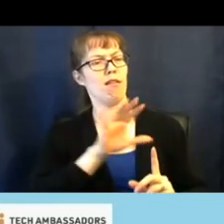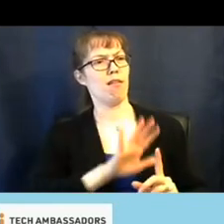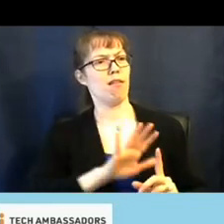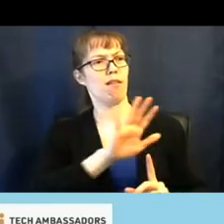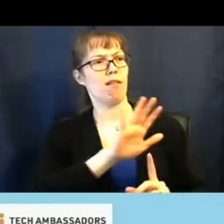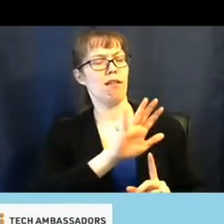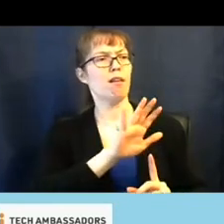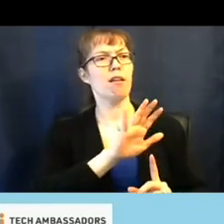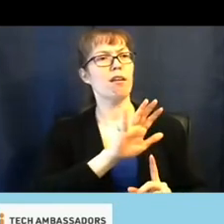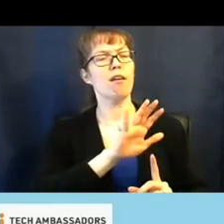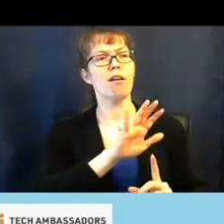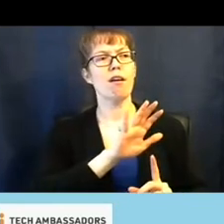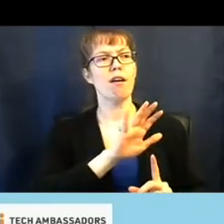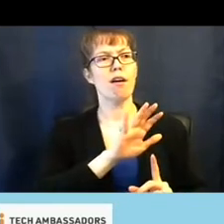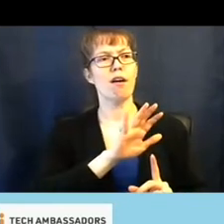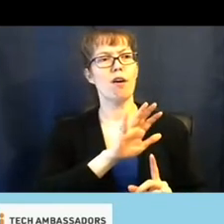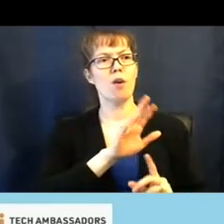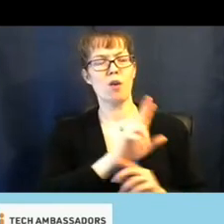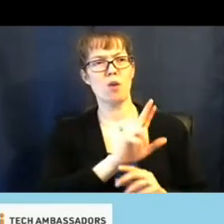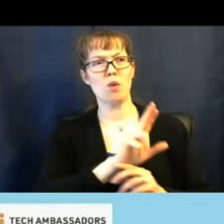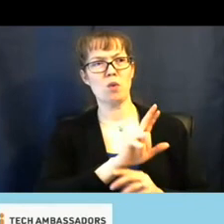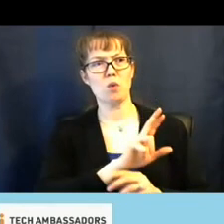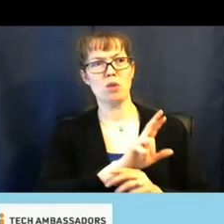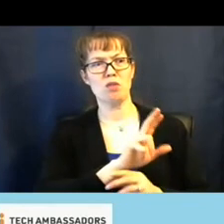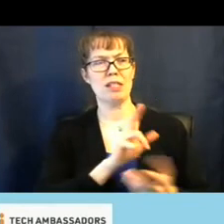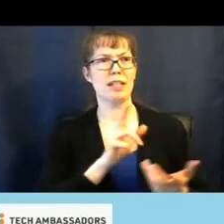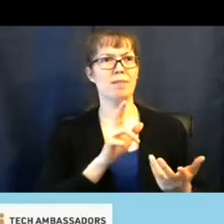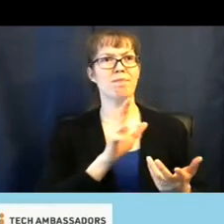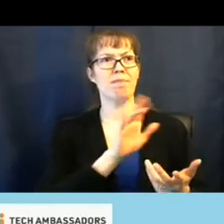using, like,